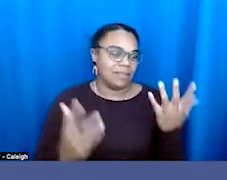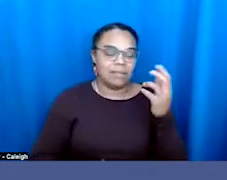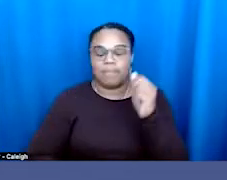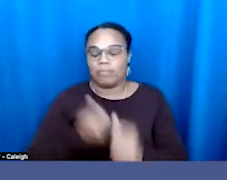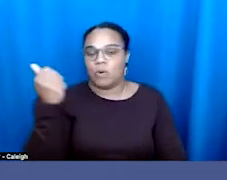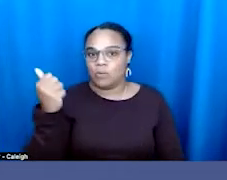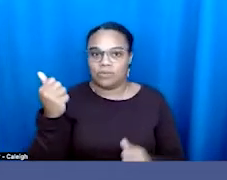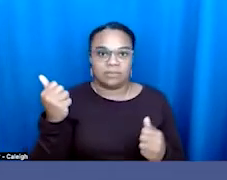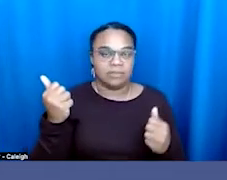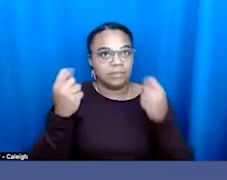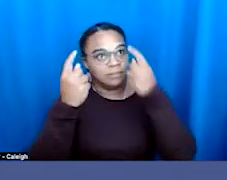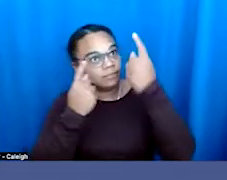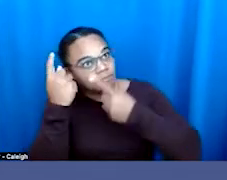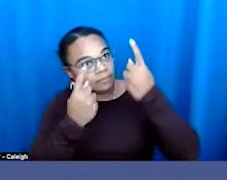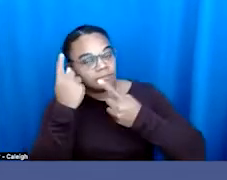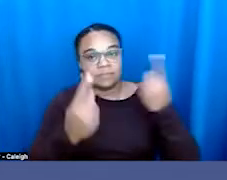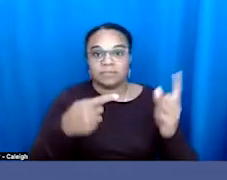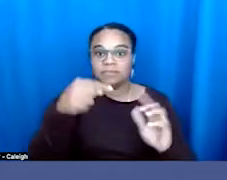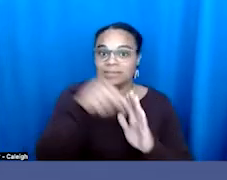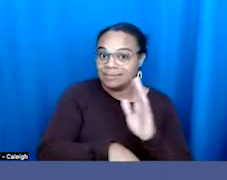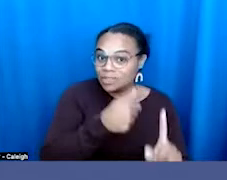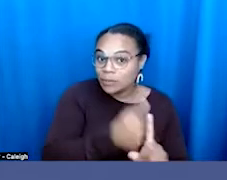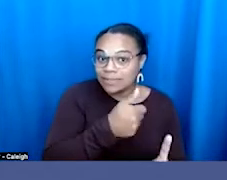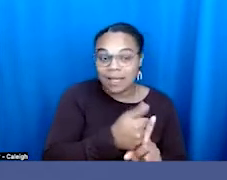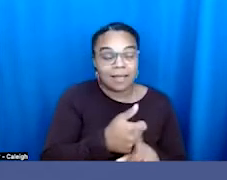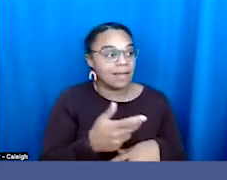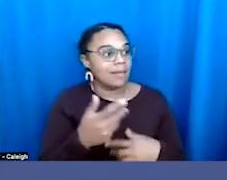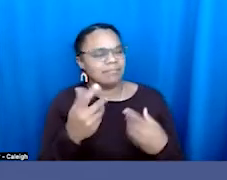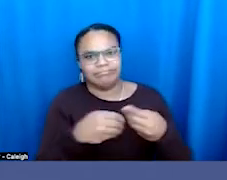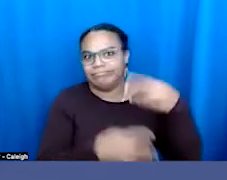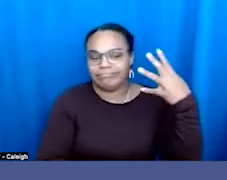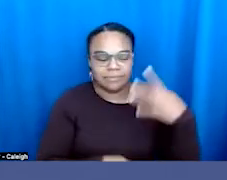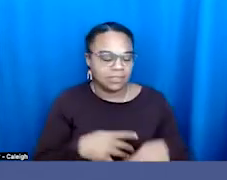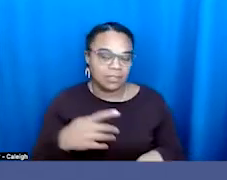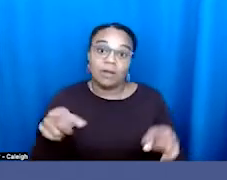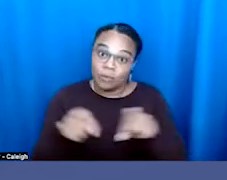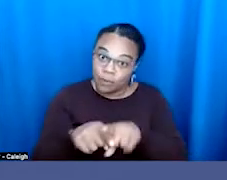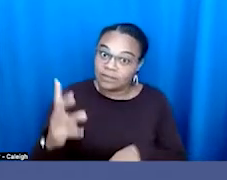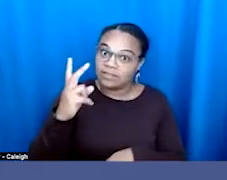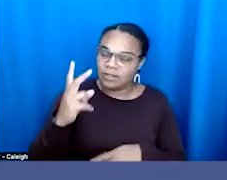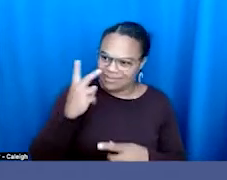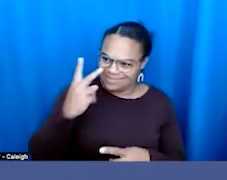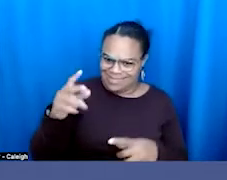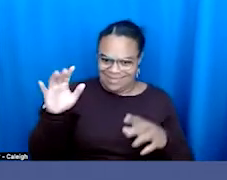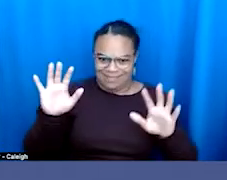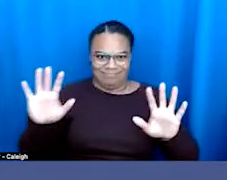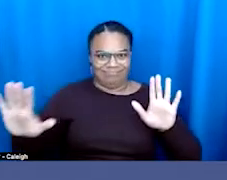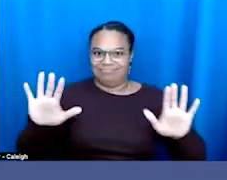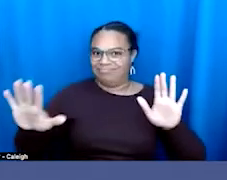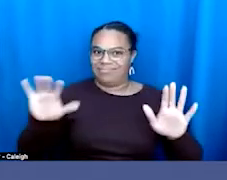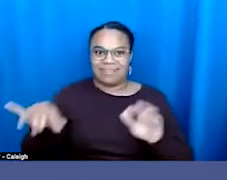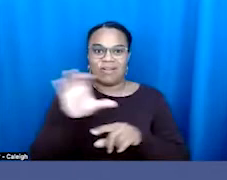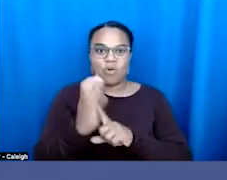to suicidal ideation. And then we're seeing also with this culture war that Nadine